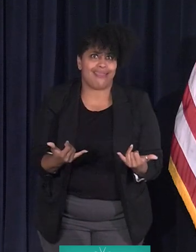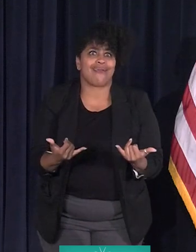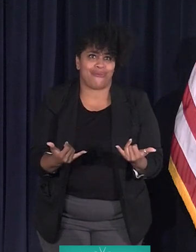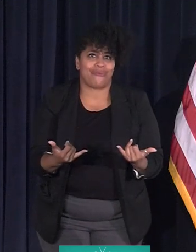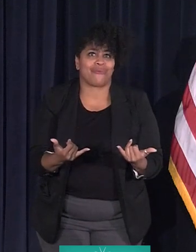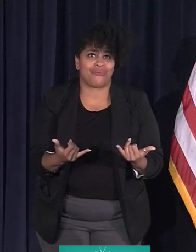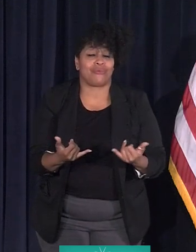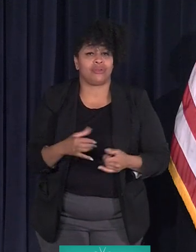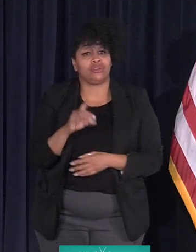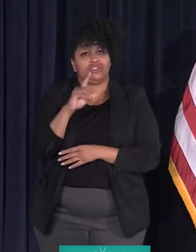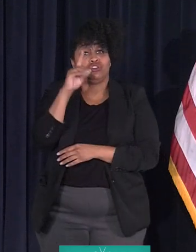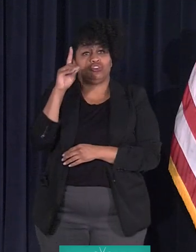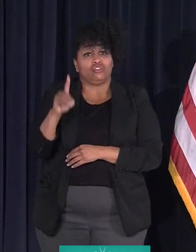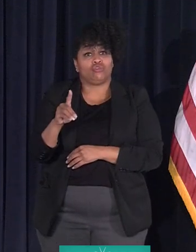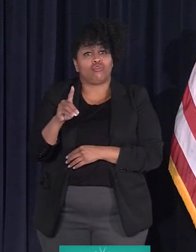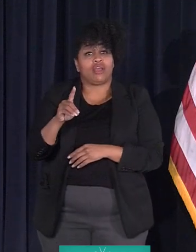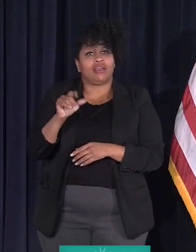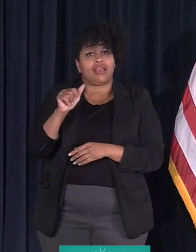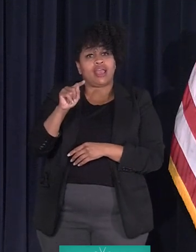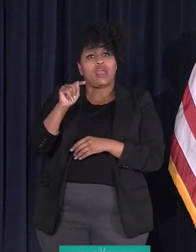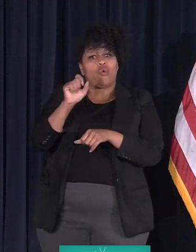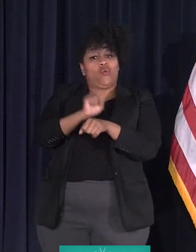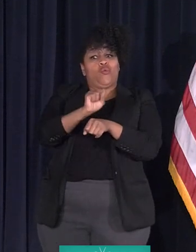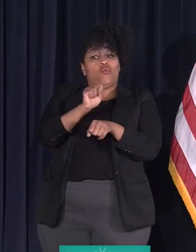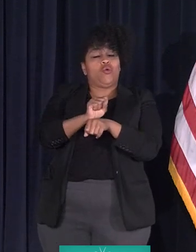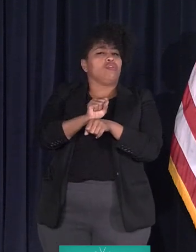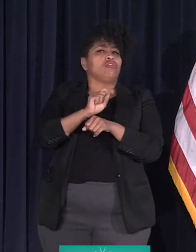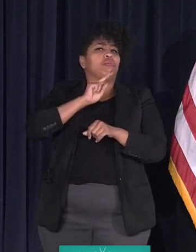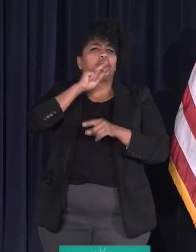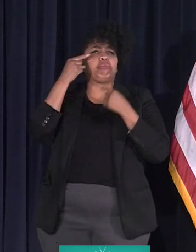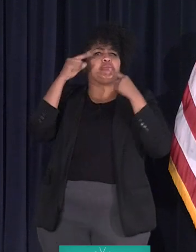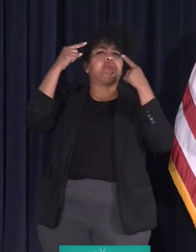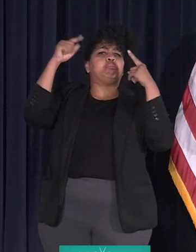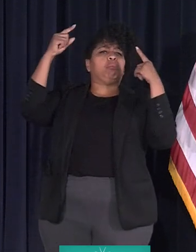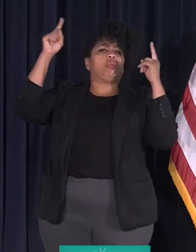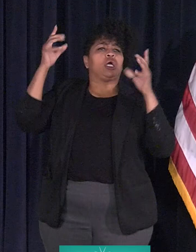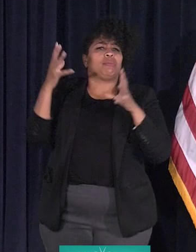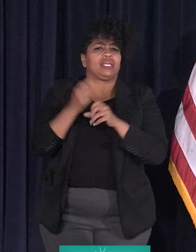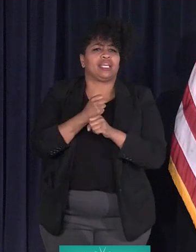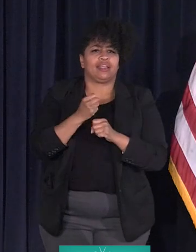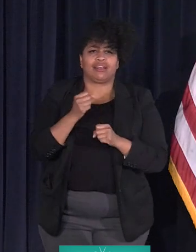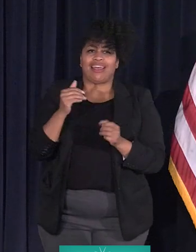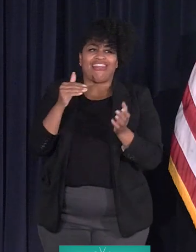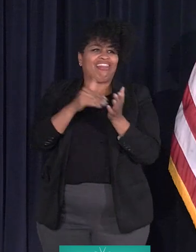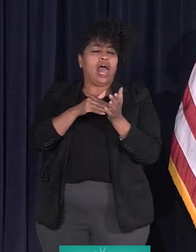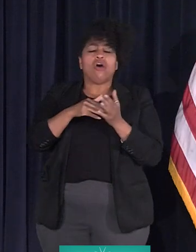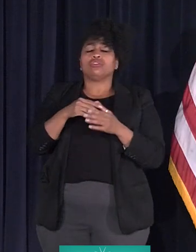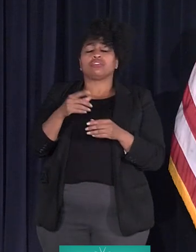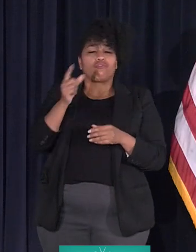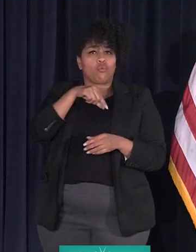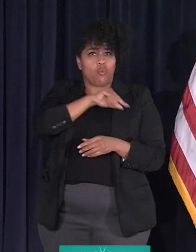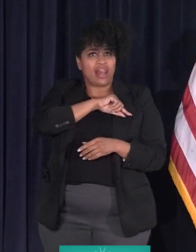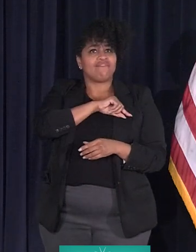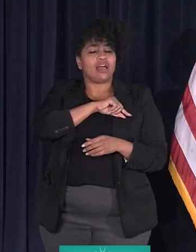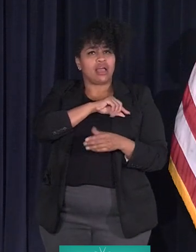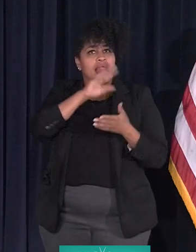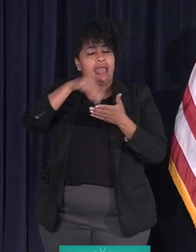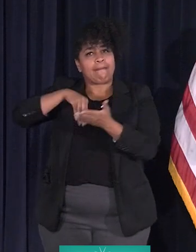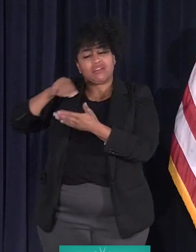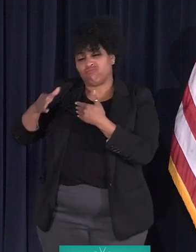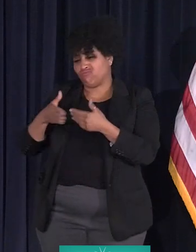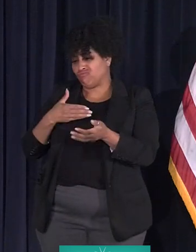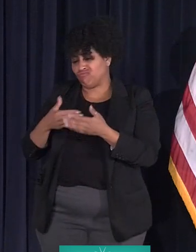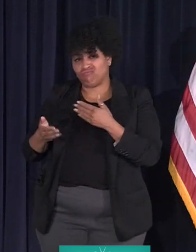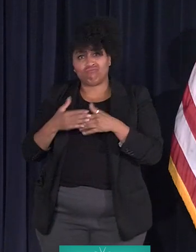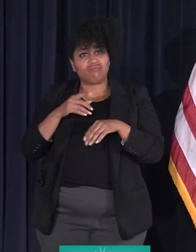And Detroit at Work has been so successful at getting FCA thousands of qualified applicants that even though we're in the